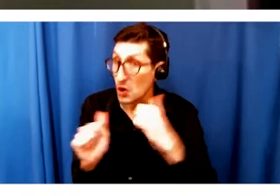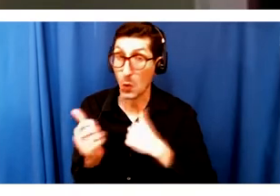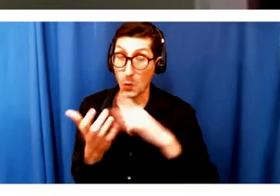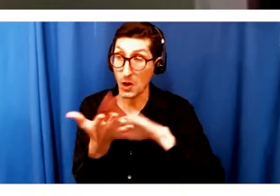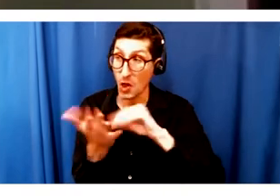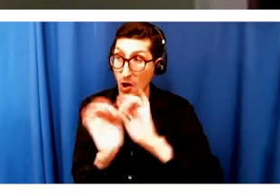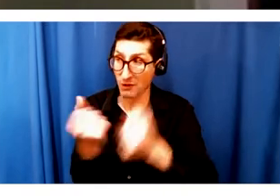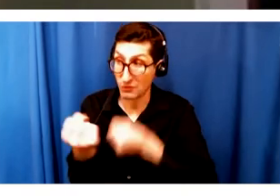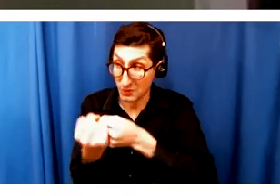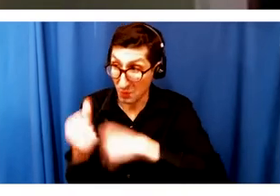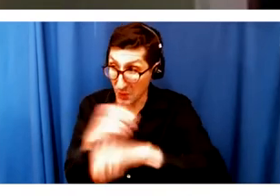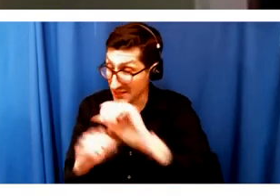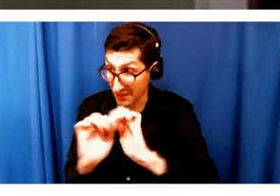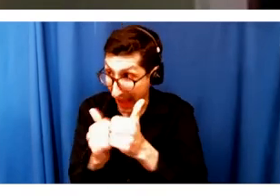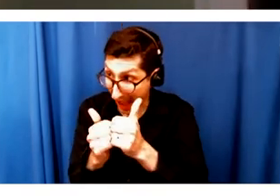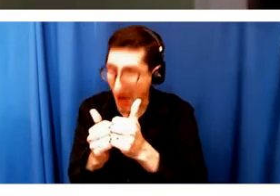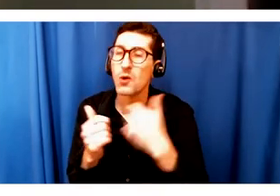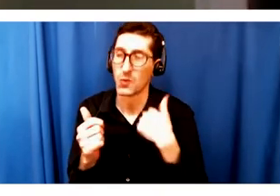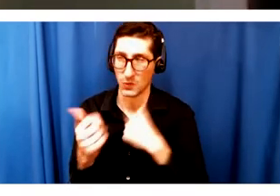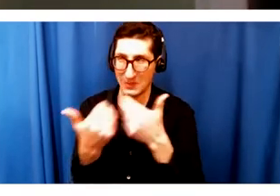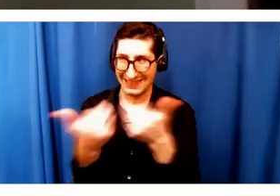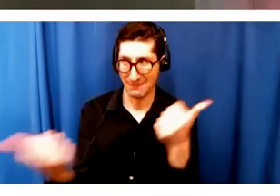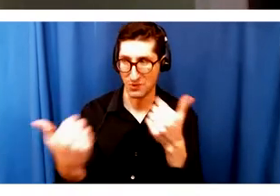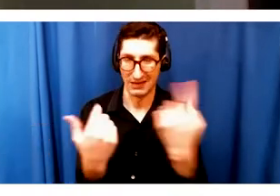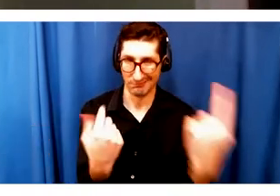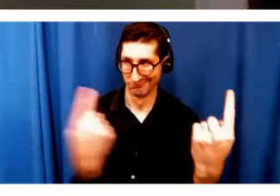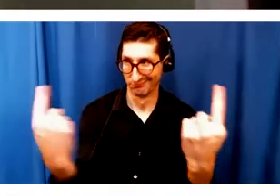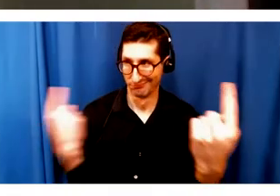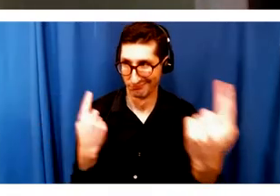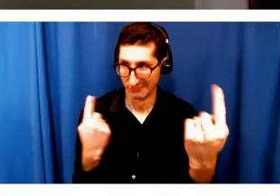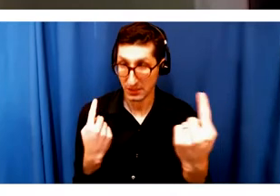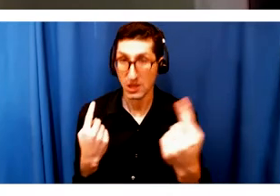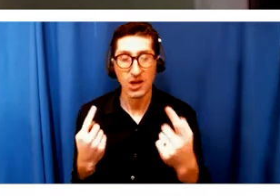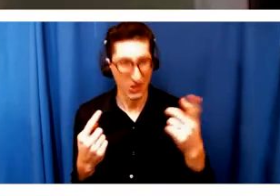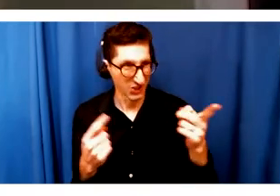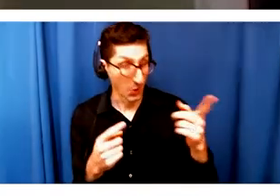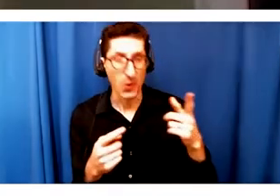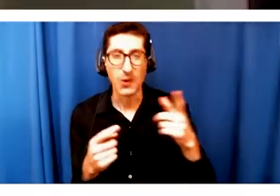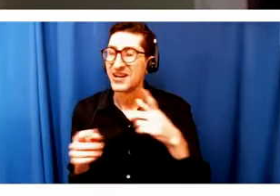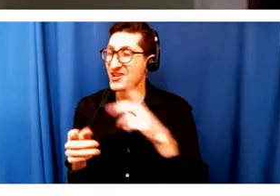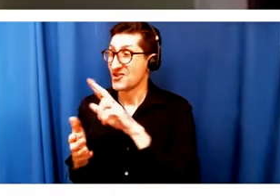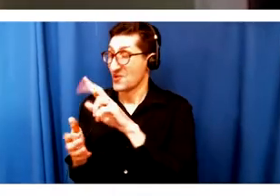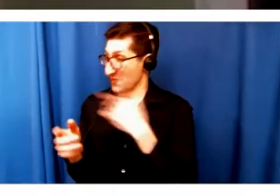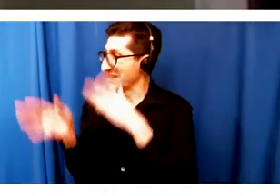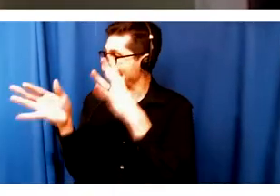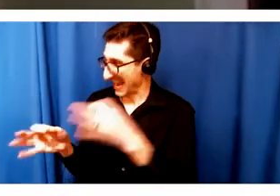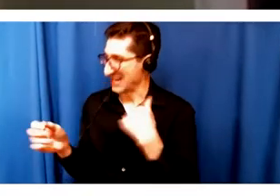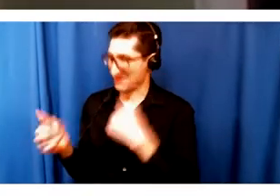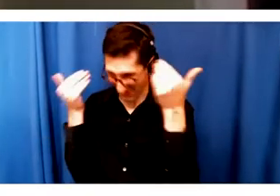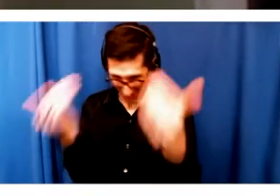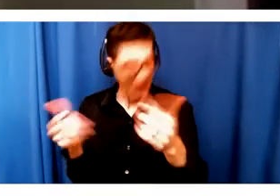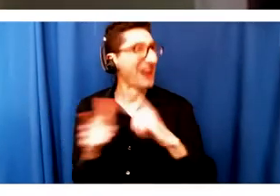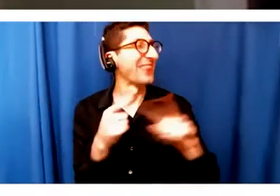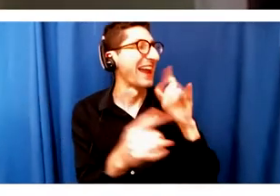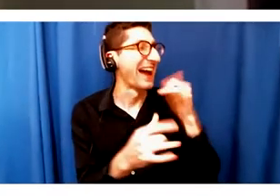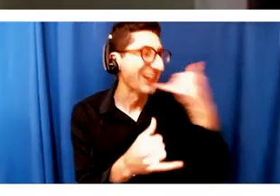that became the thing. We went right back into a meeting. It was only like two hours after we'd said we're going forward. We pulled everybody back into the meeting. And we said, we're all